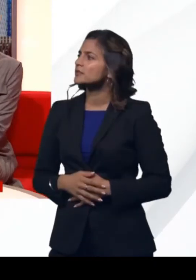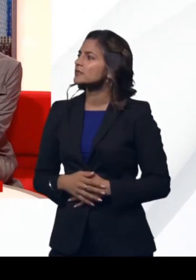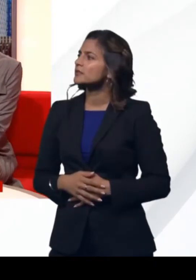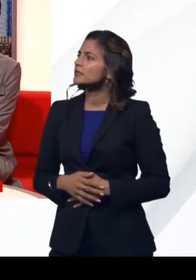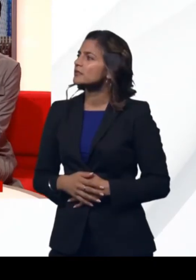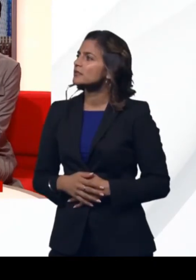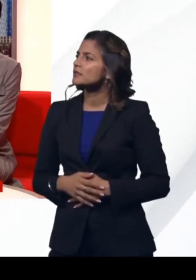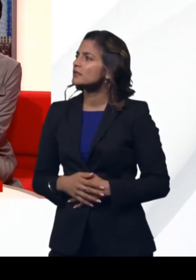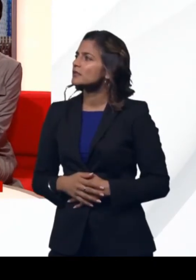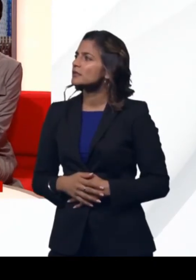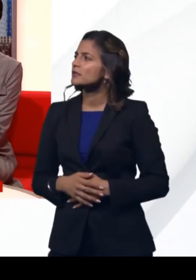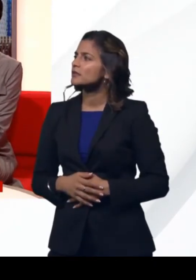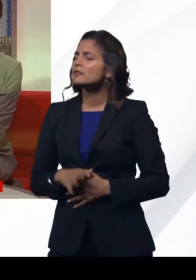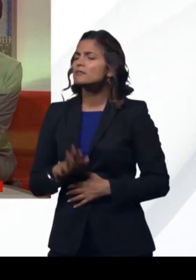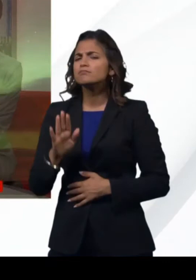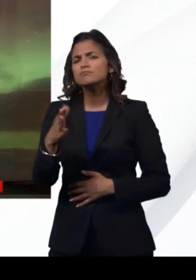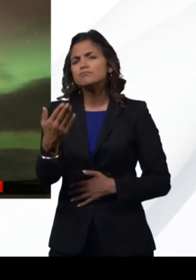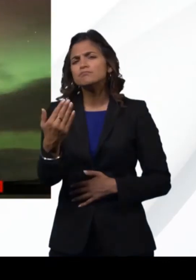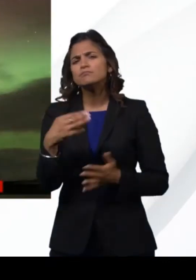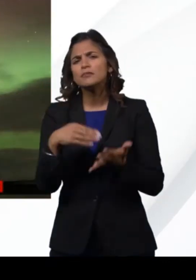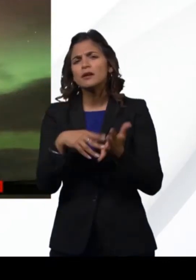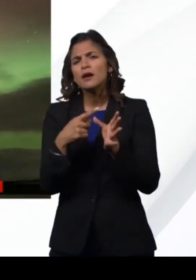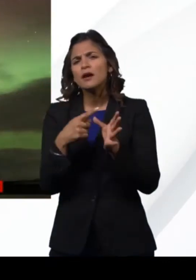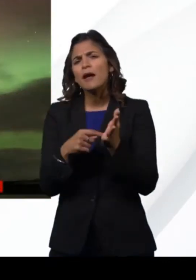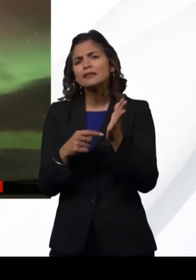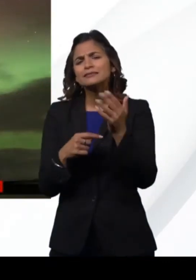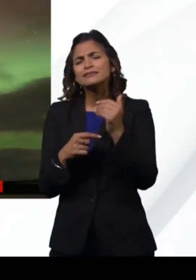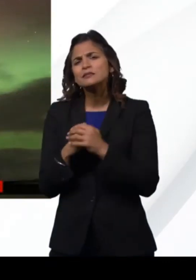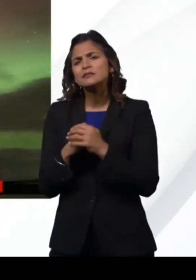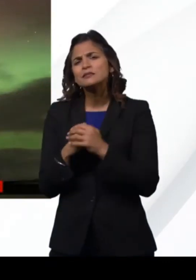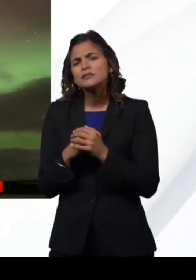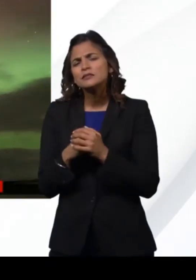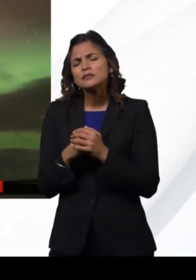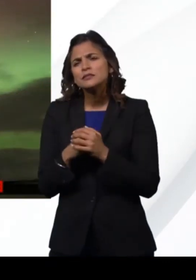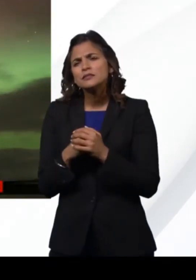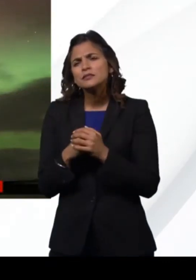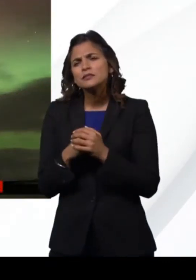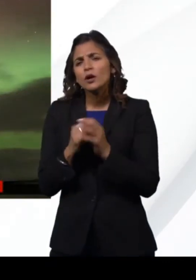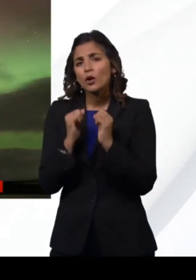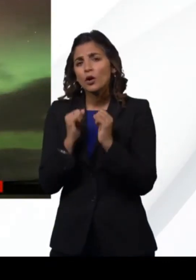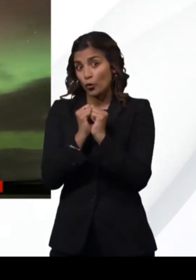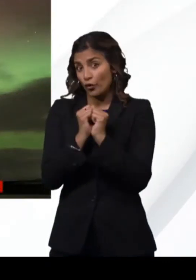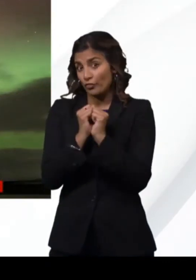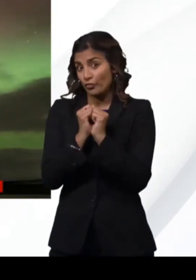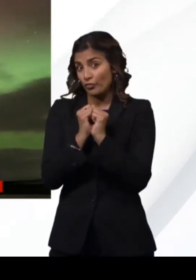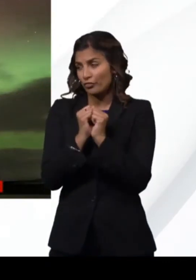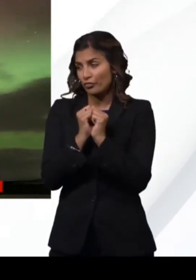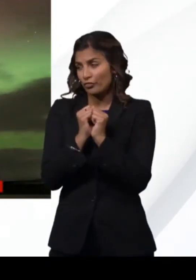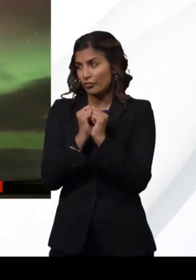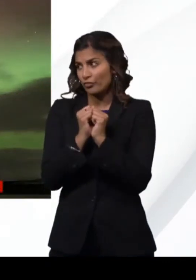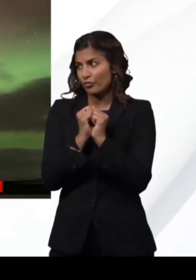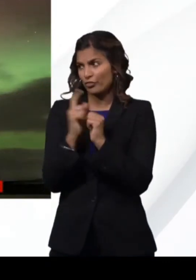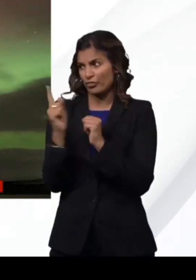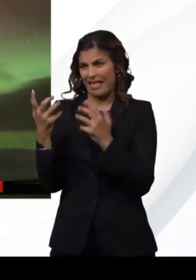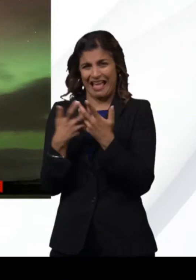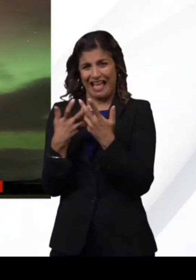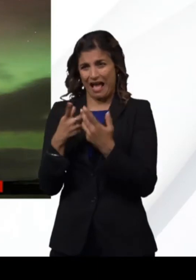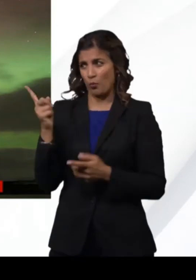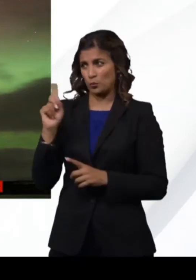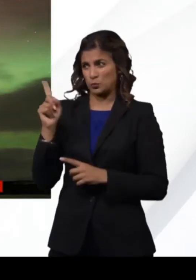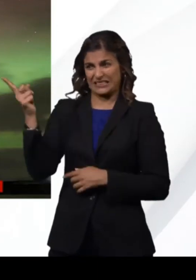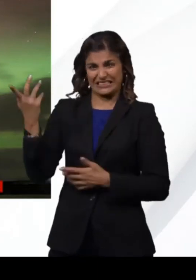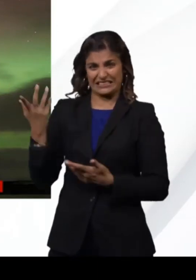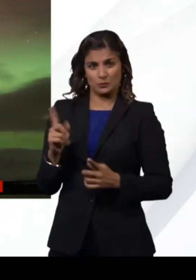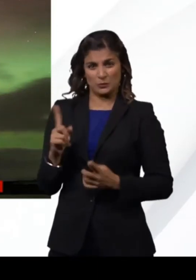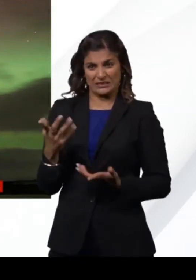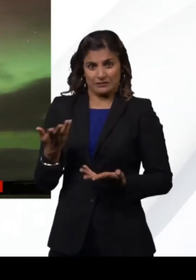if we can bring you in. And I don't know if we can bring the pictures back in. It's always worth, if you can, Matt. How is that happening? What's going on